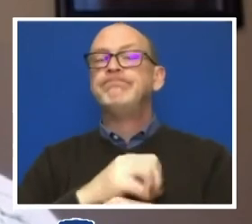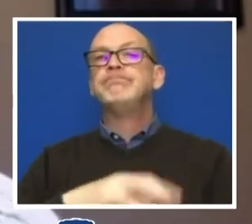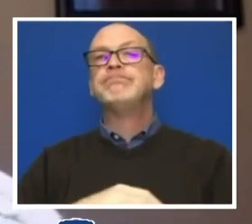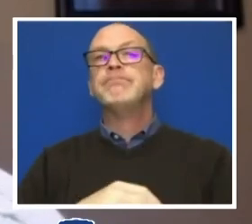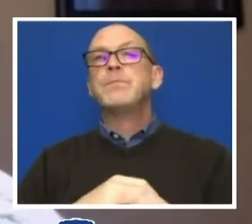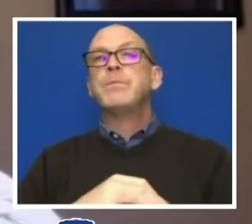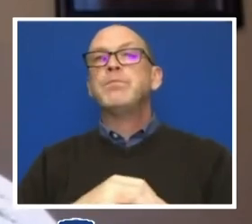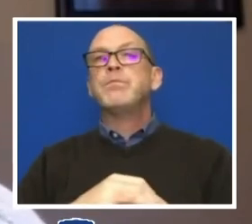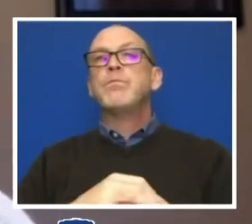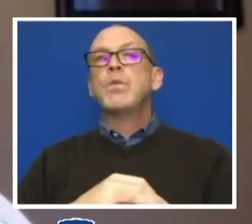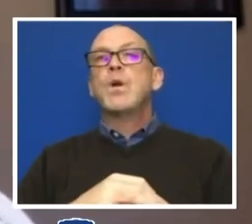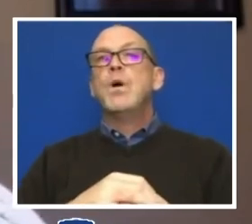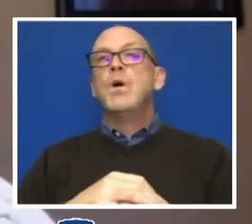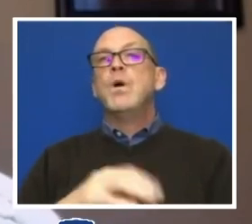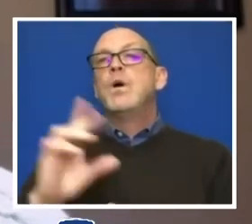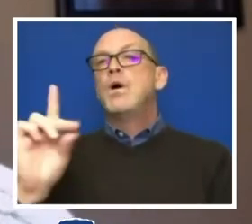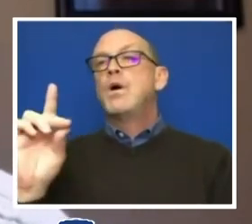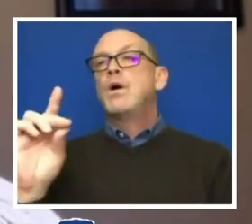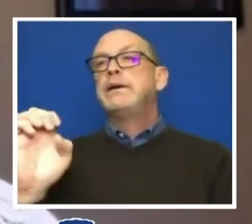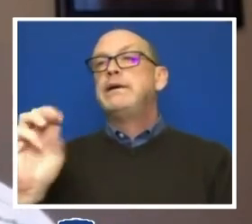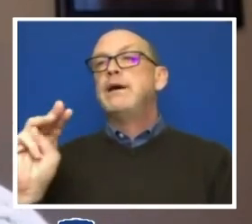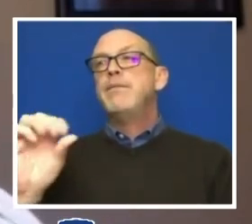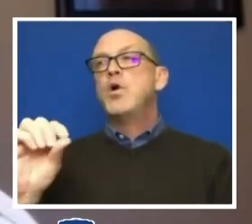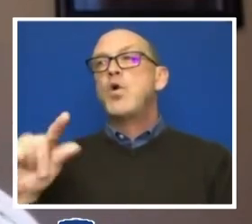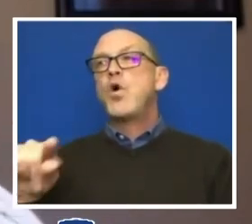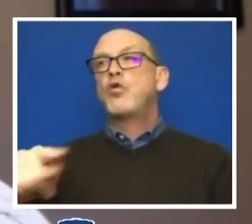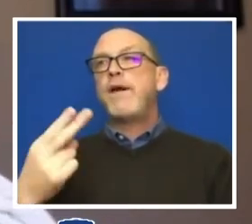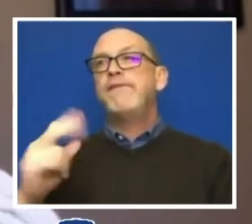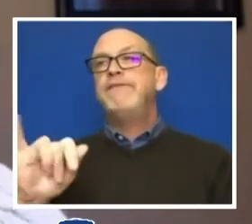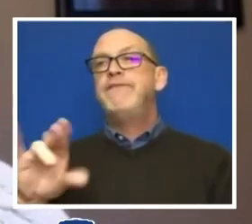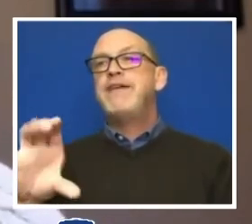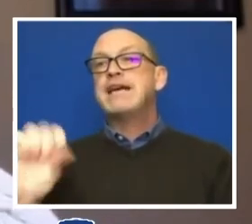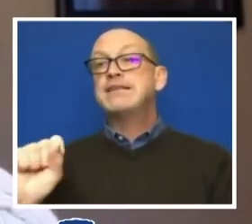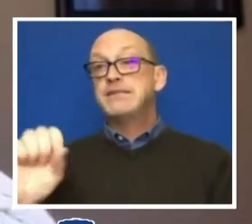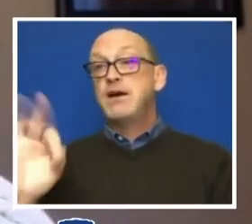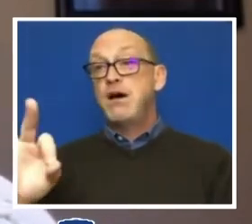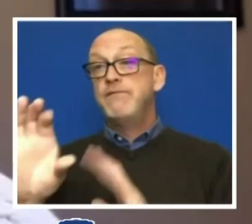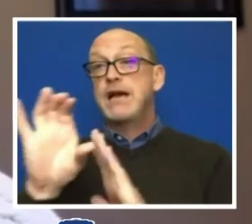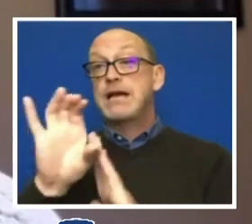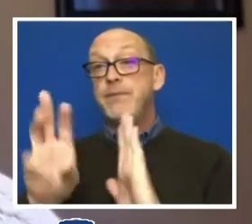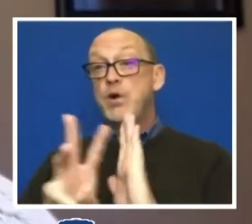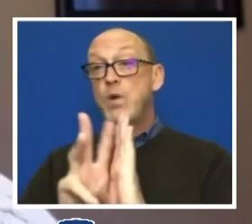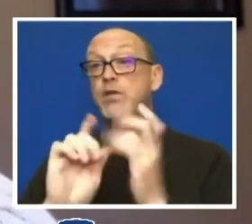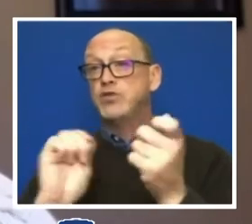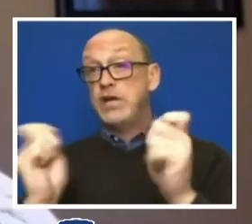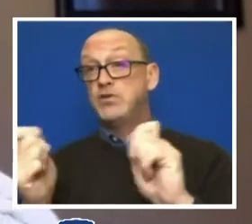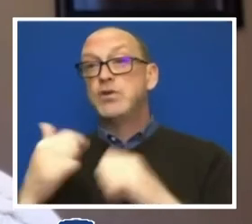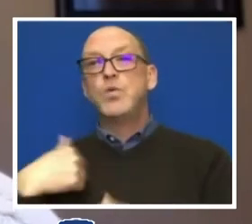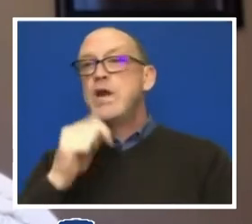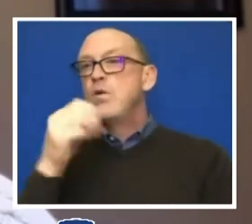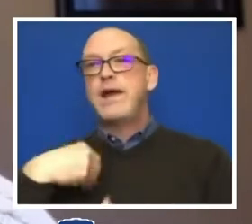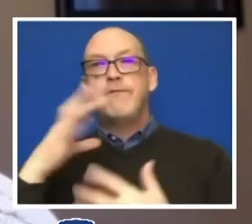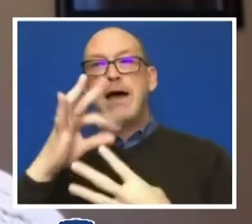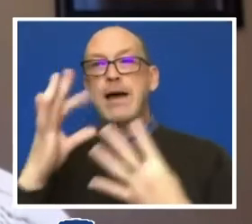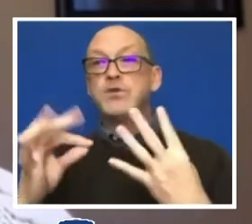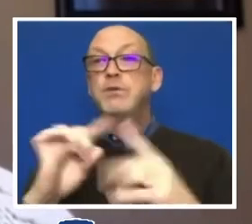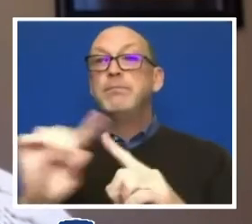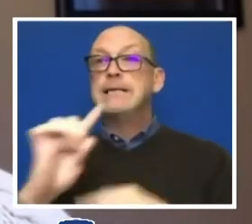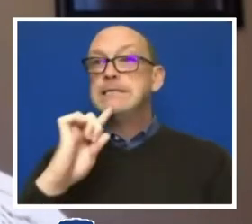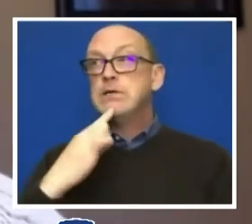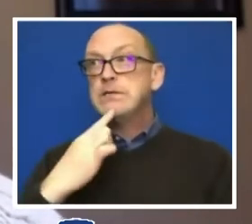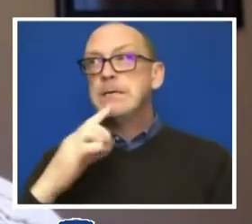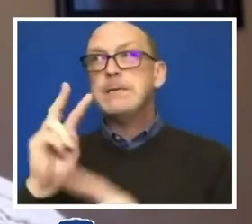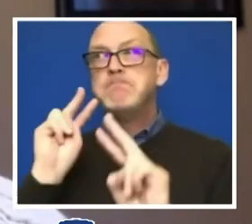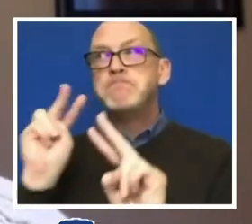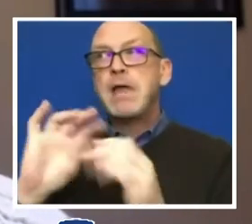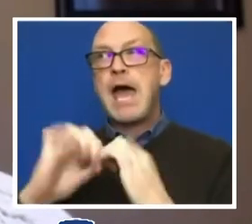demographics of the Commonwealth and beyond are changing. We do not have an option but to take seriously about how we hold